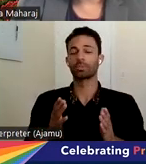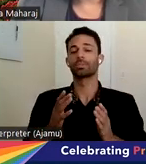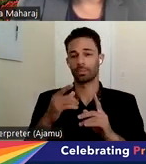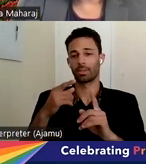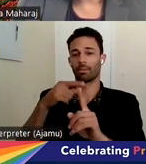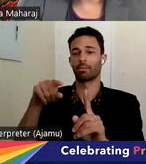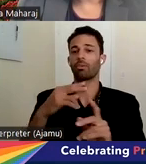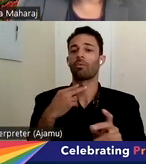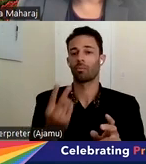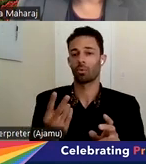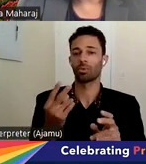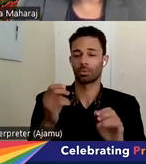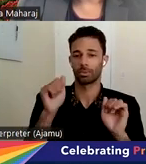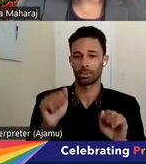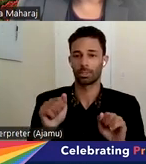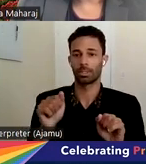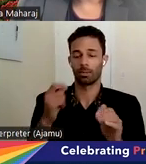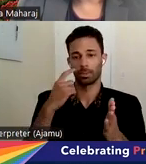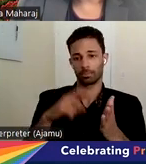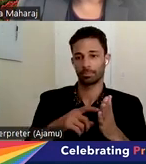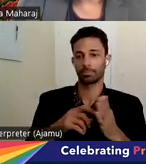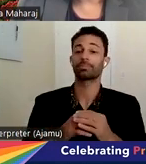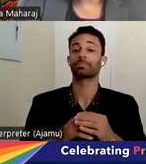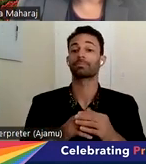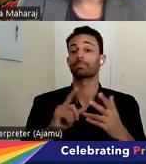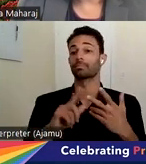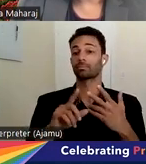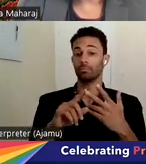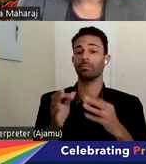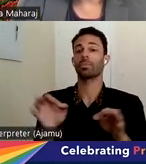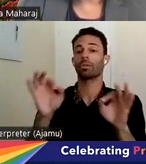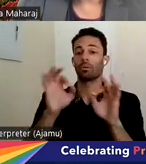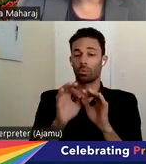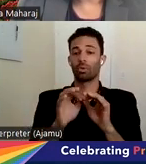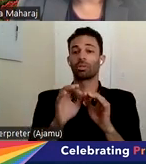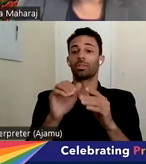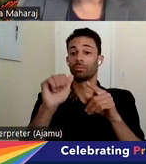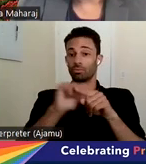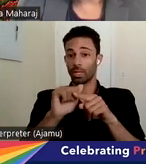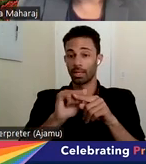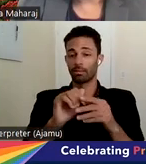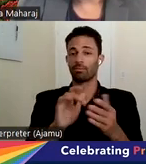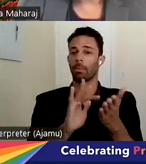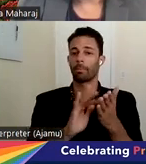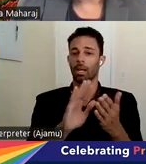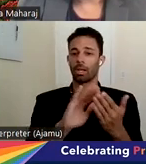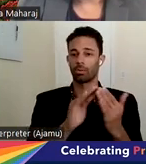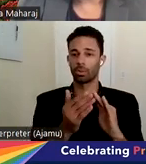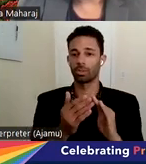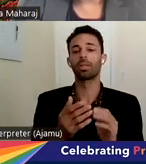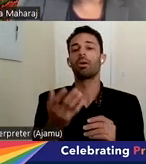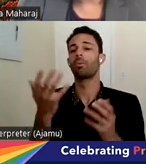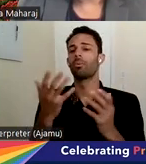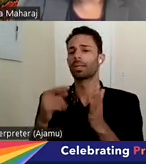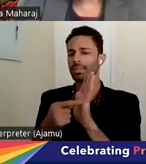heard. Another issue that was elevated is the importance of training for the medical community and what kind of examples are there of that